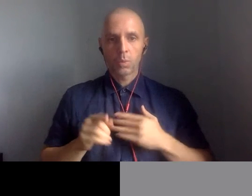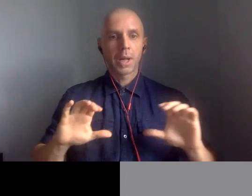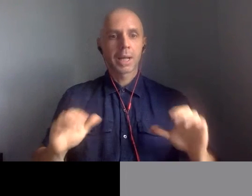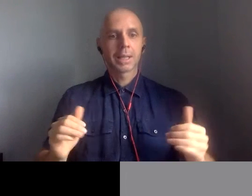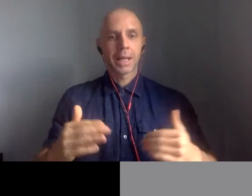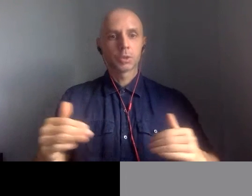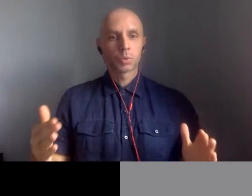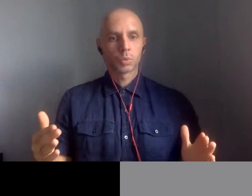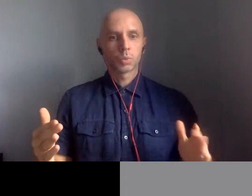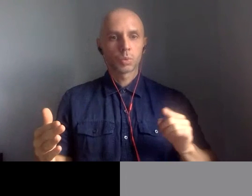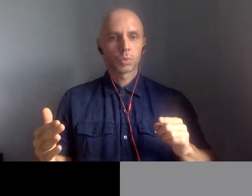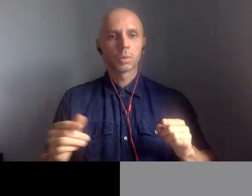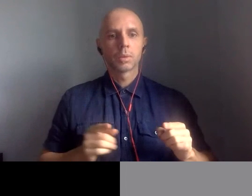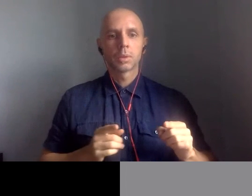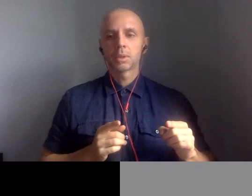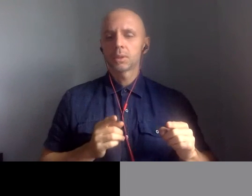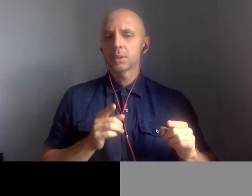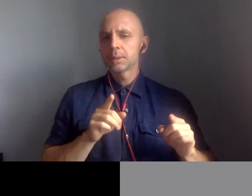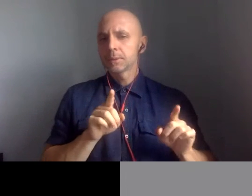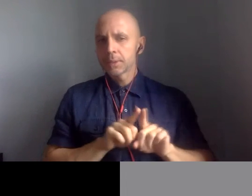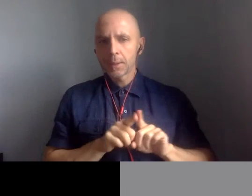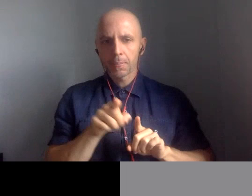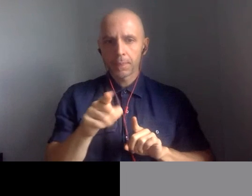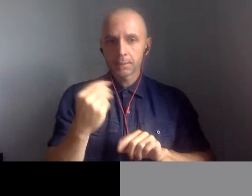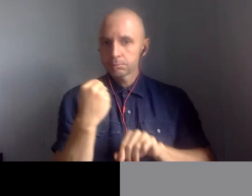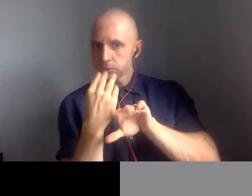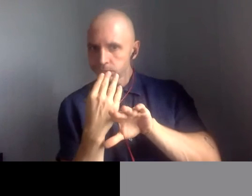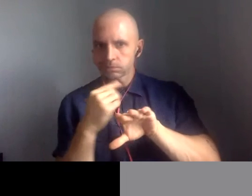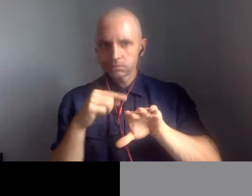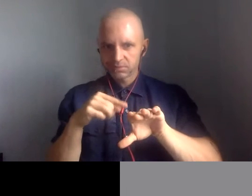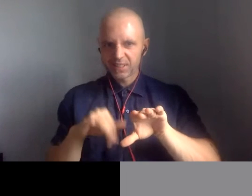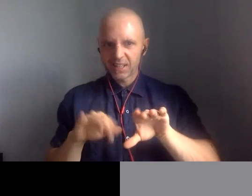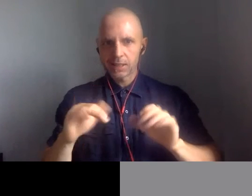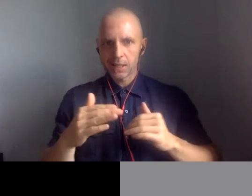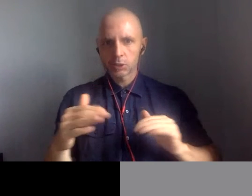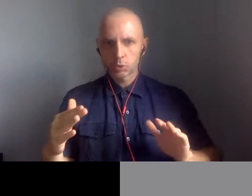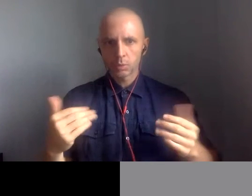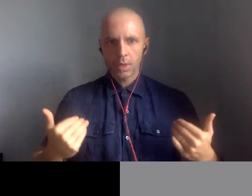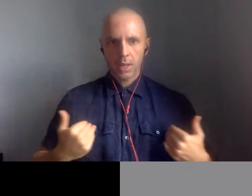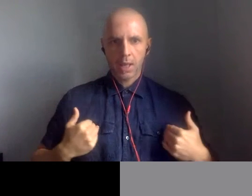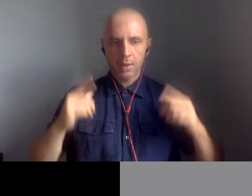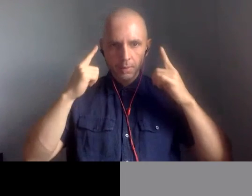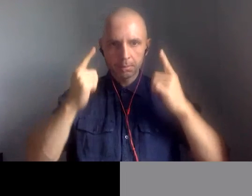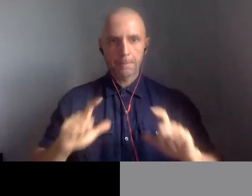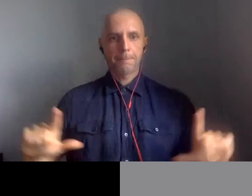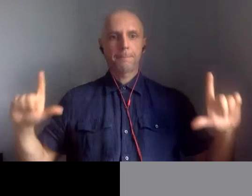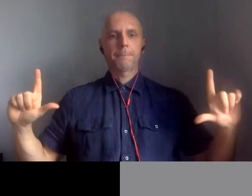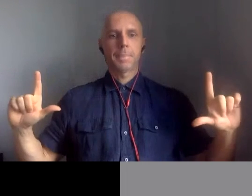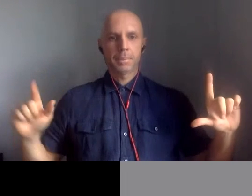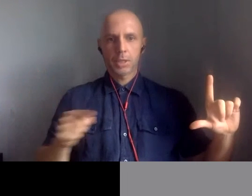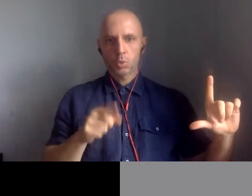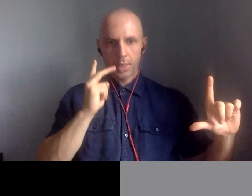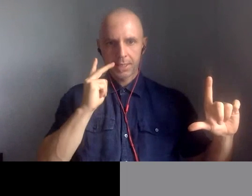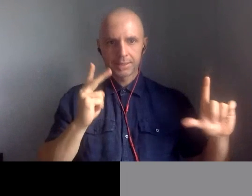set of similar to this, with cameras and computers, and a big screen where I can see all the online students.